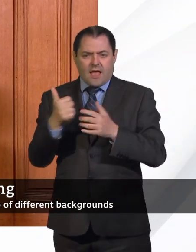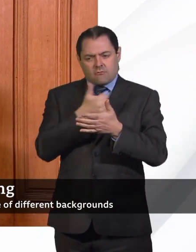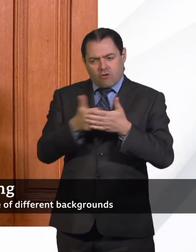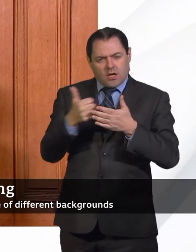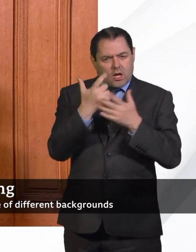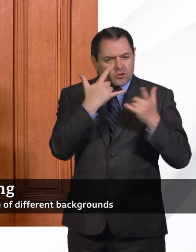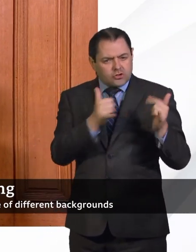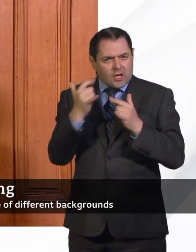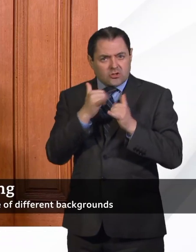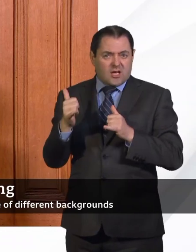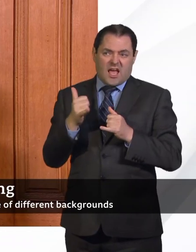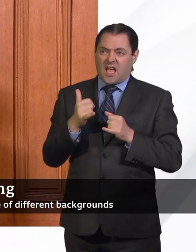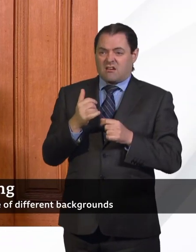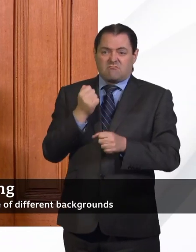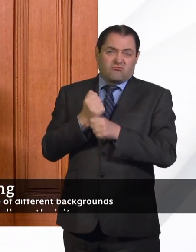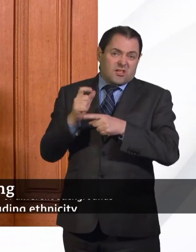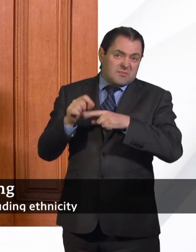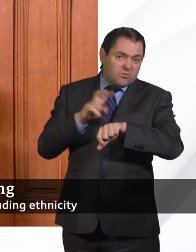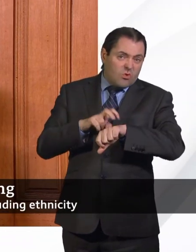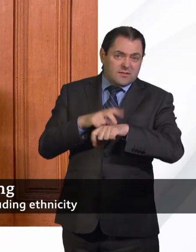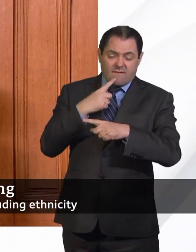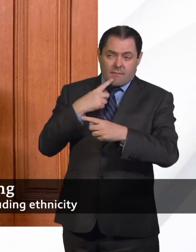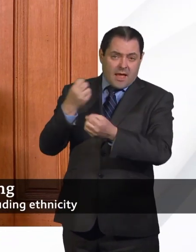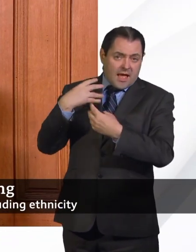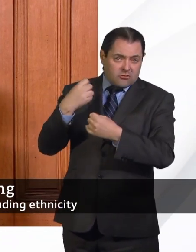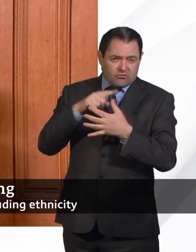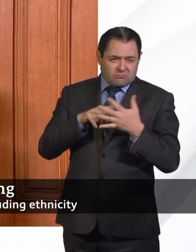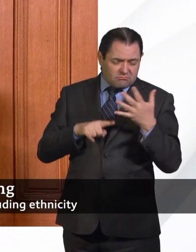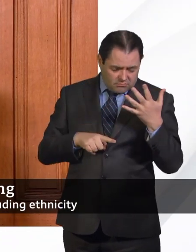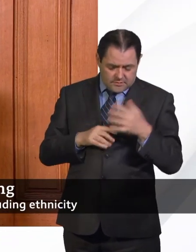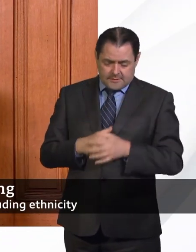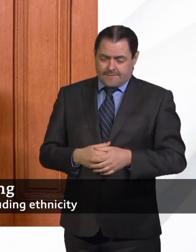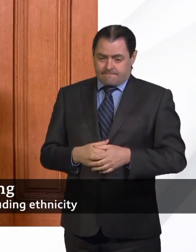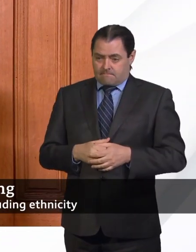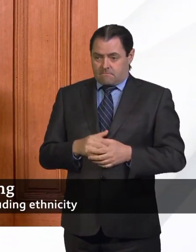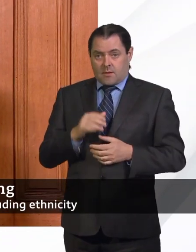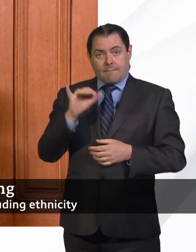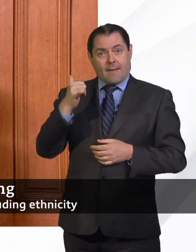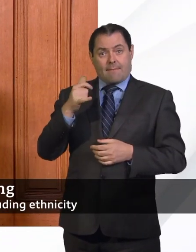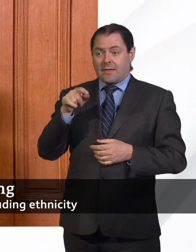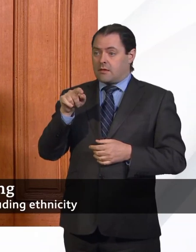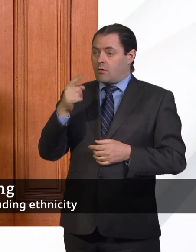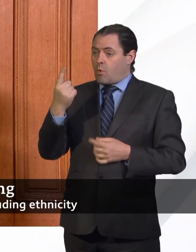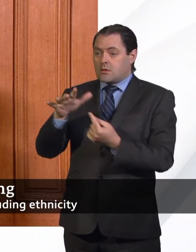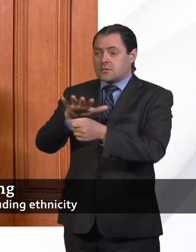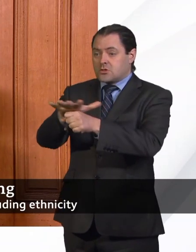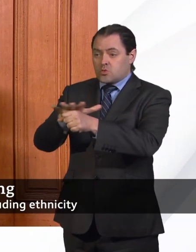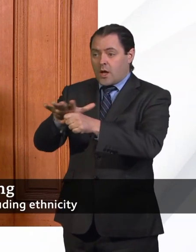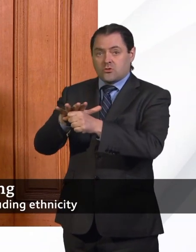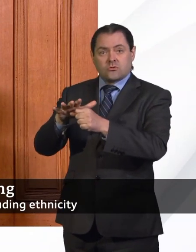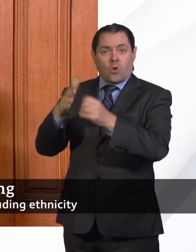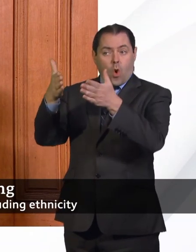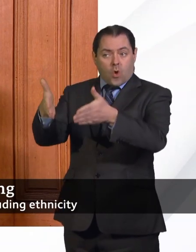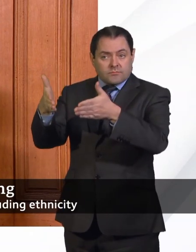surveillance, for example, from general practice. So if the virus came back in a particular setting, whether it was a healthcare setting